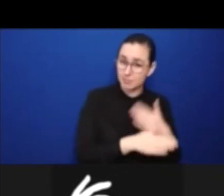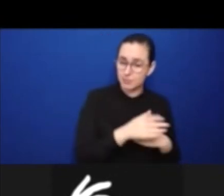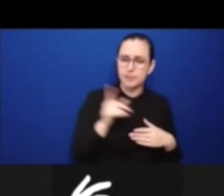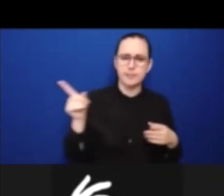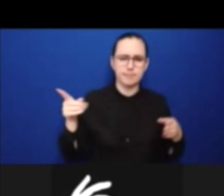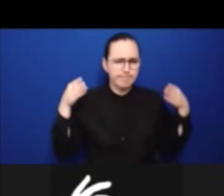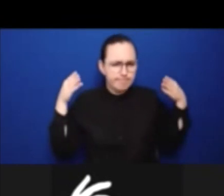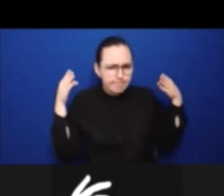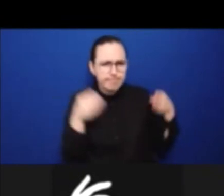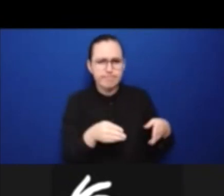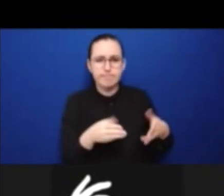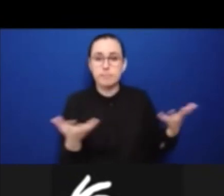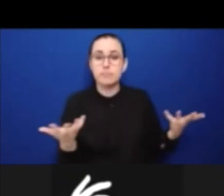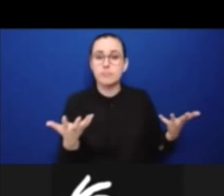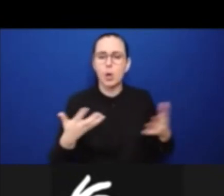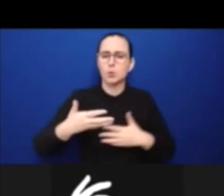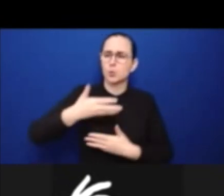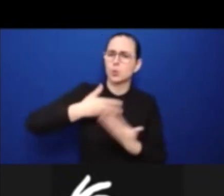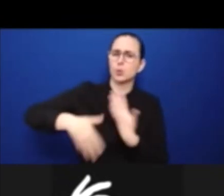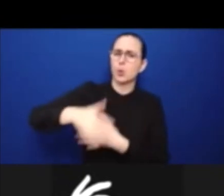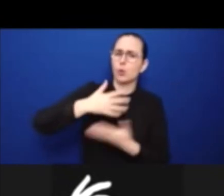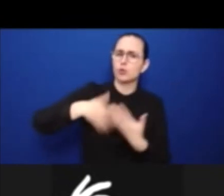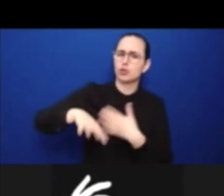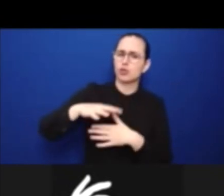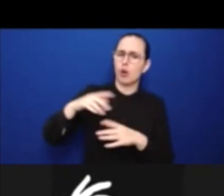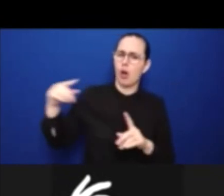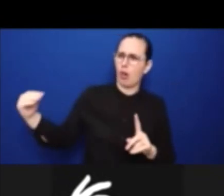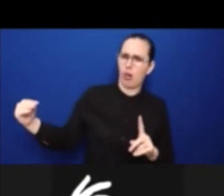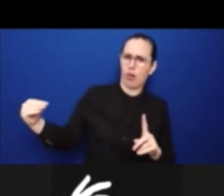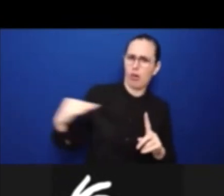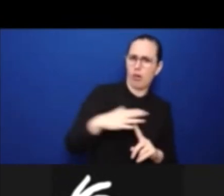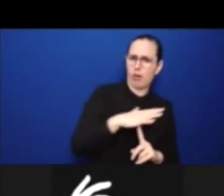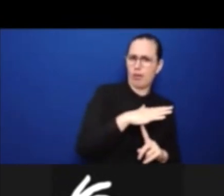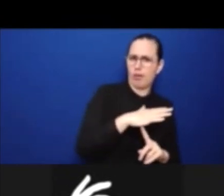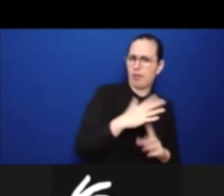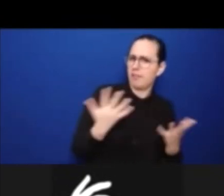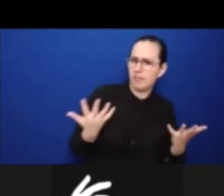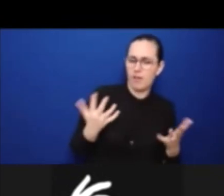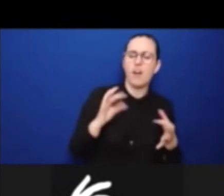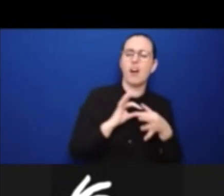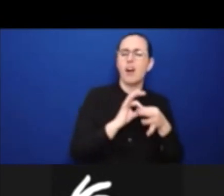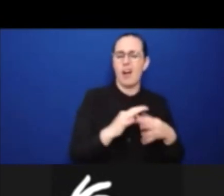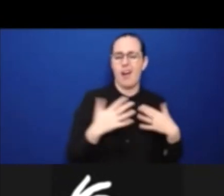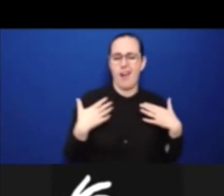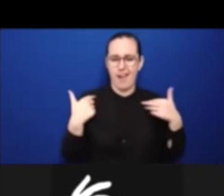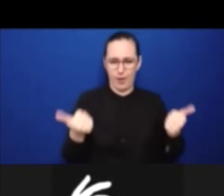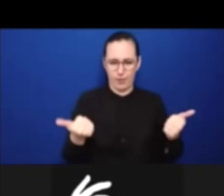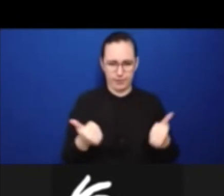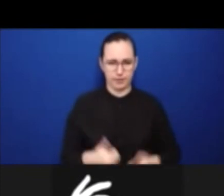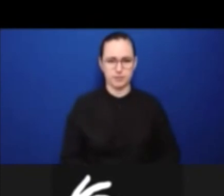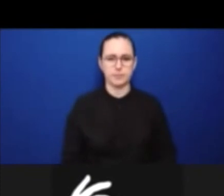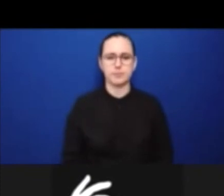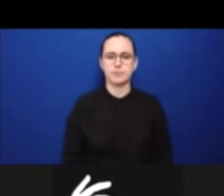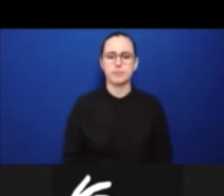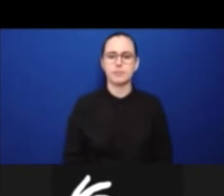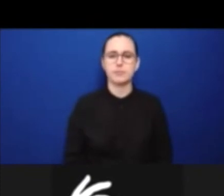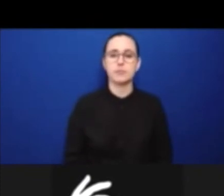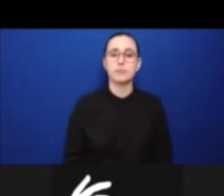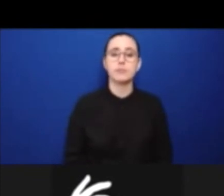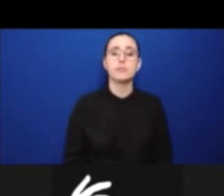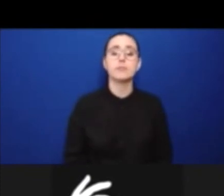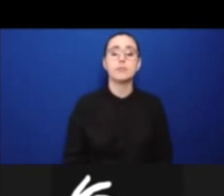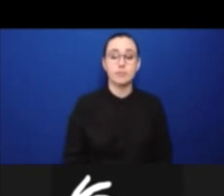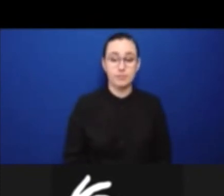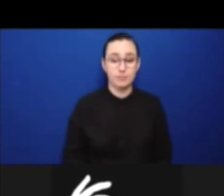been involved in Statistics Canada's disaggregated data action plan to better highlight the experiences of children and youth